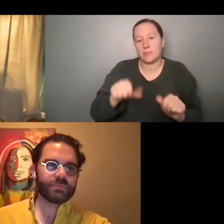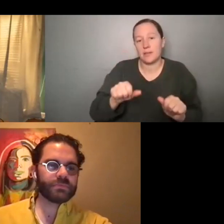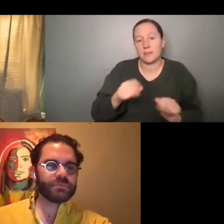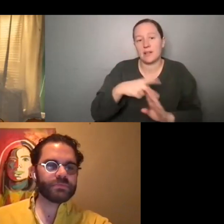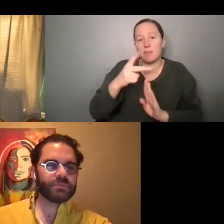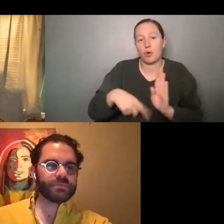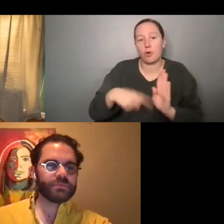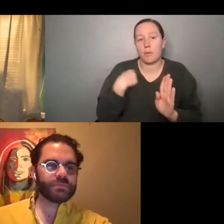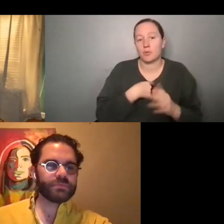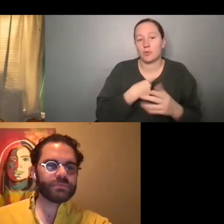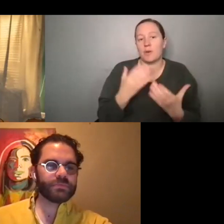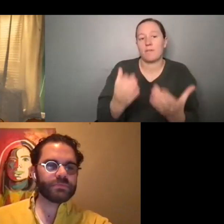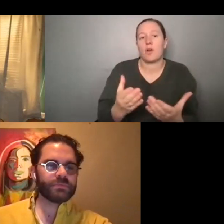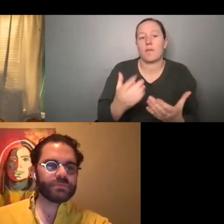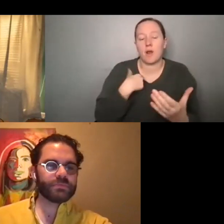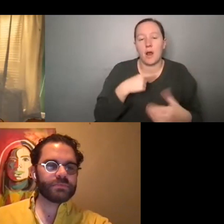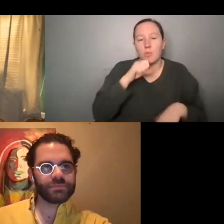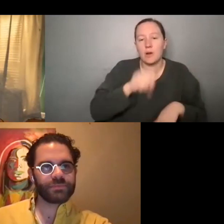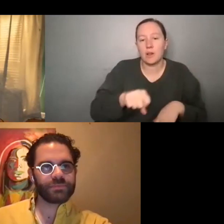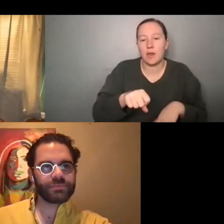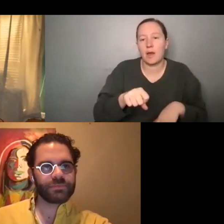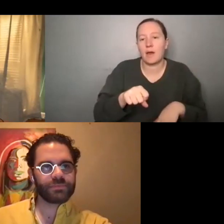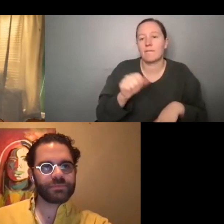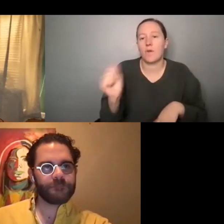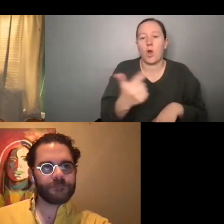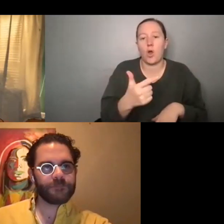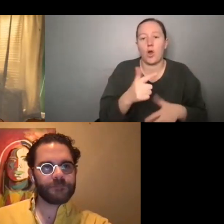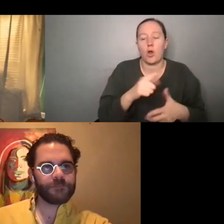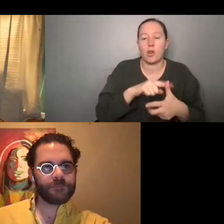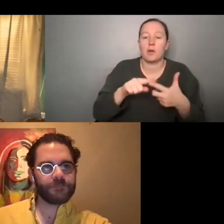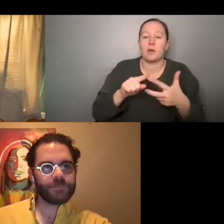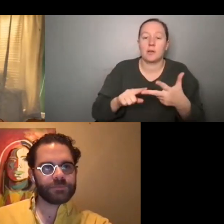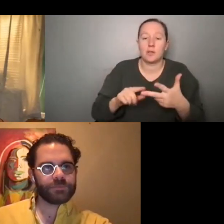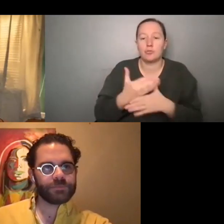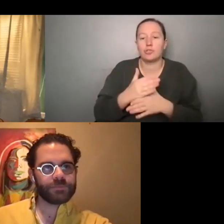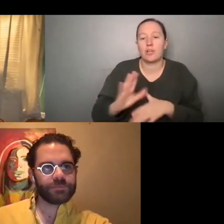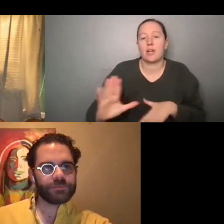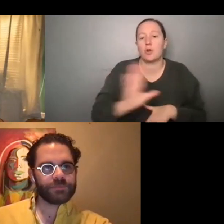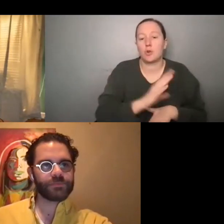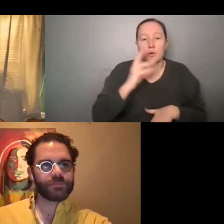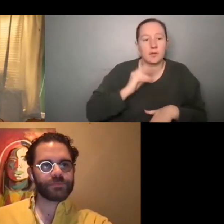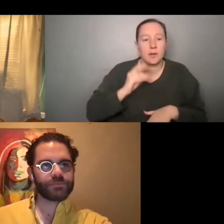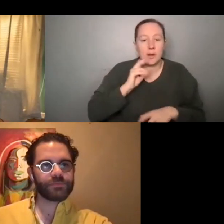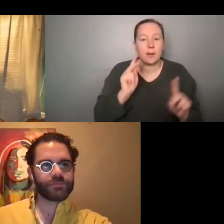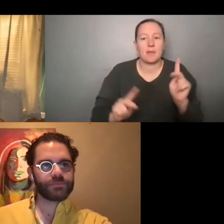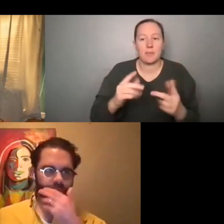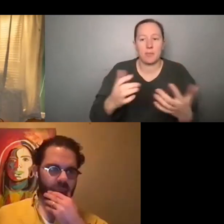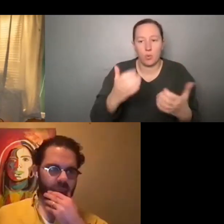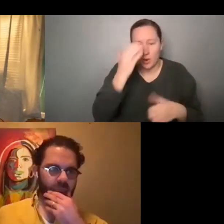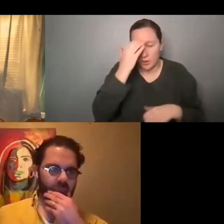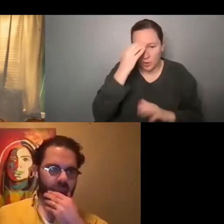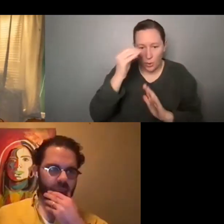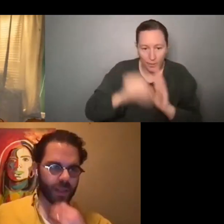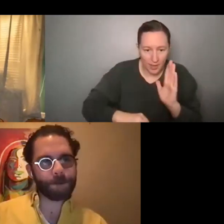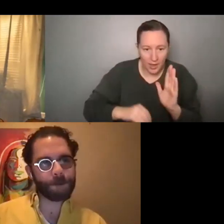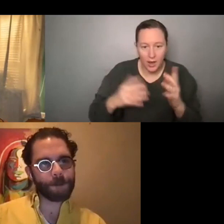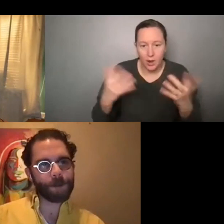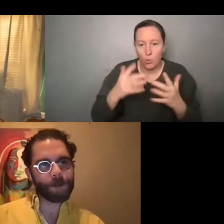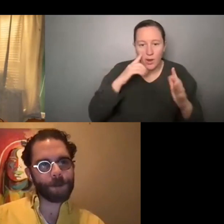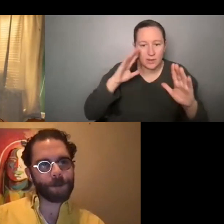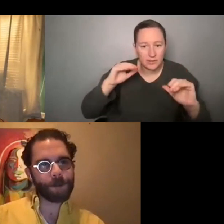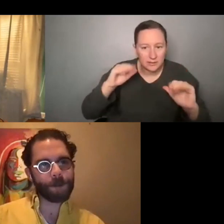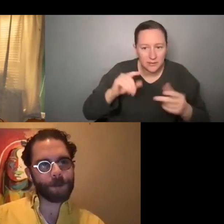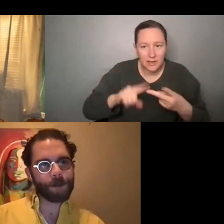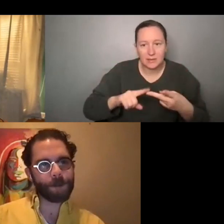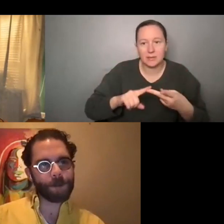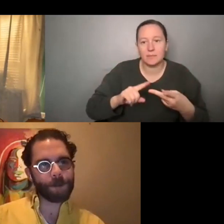we've offered. So I'd love to kind of go to each of you to share a little bit about your experience. know, if folks are interested in applying, what can they expect? Um,